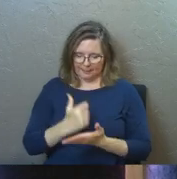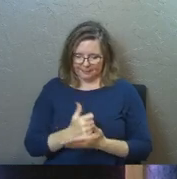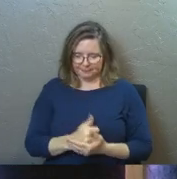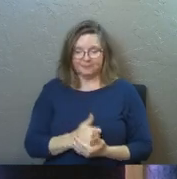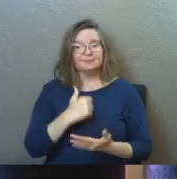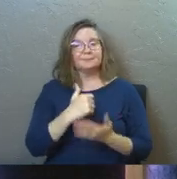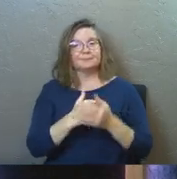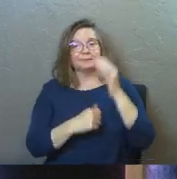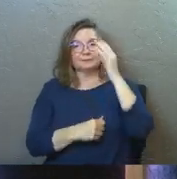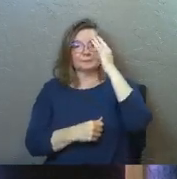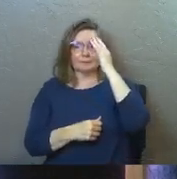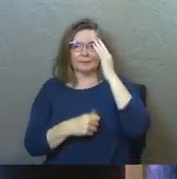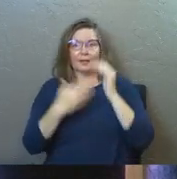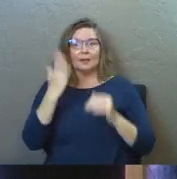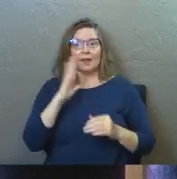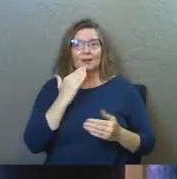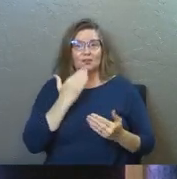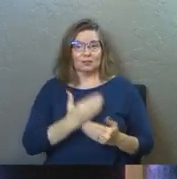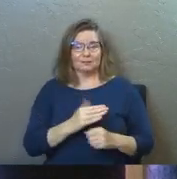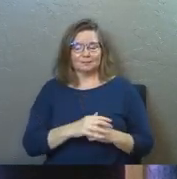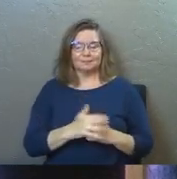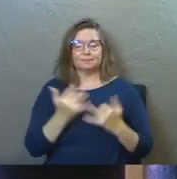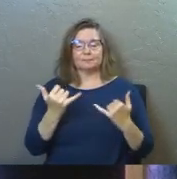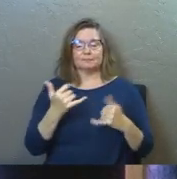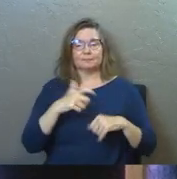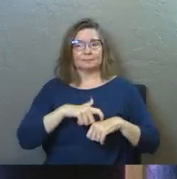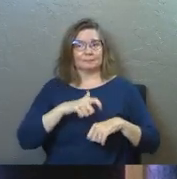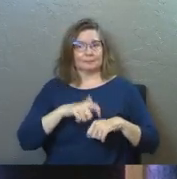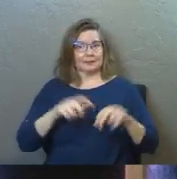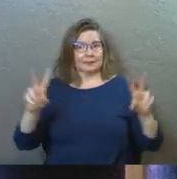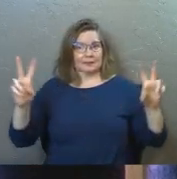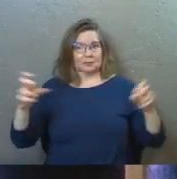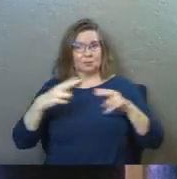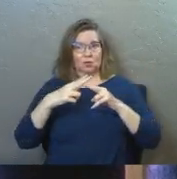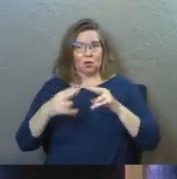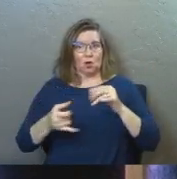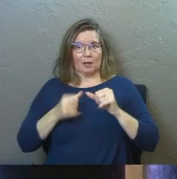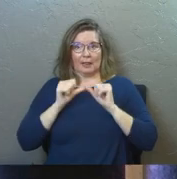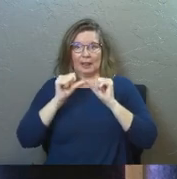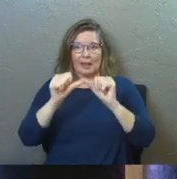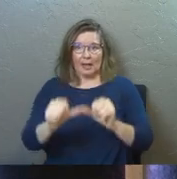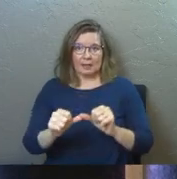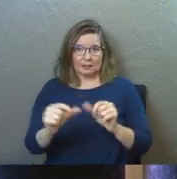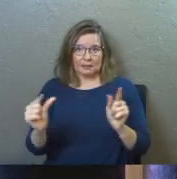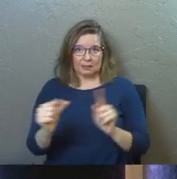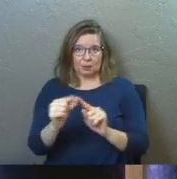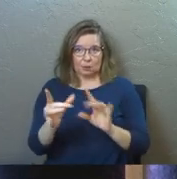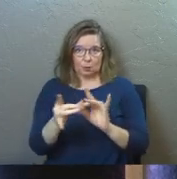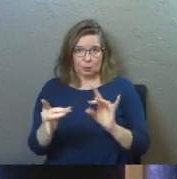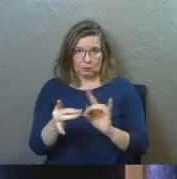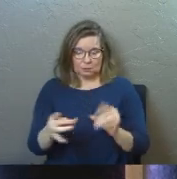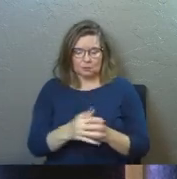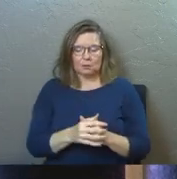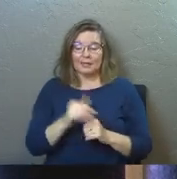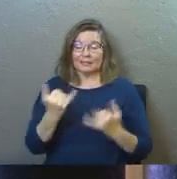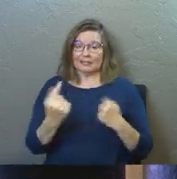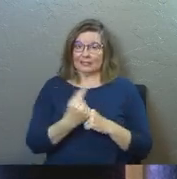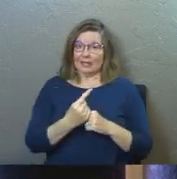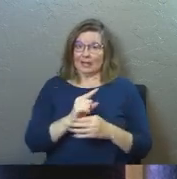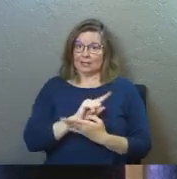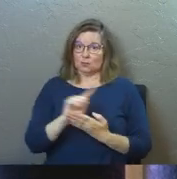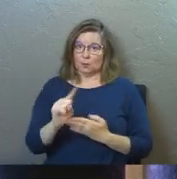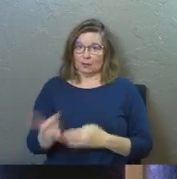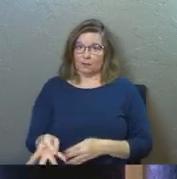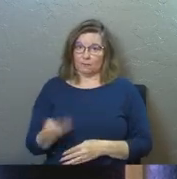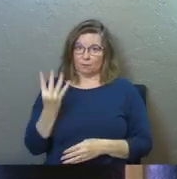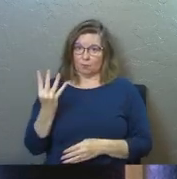Amen. God is good. We're in a series right now called Lasting Words, and today is week